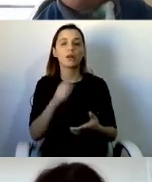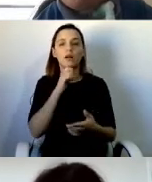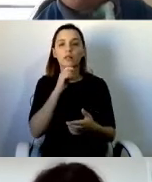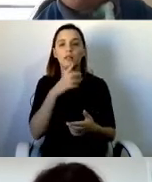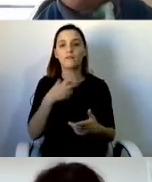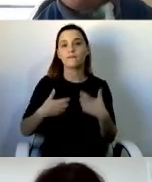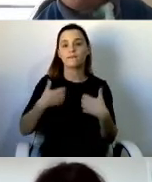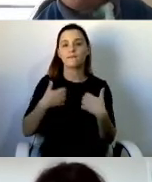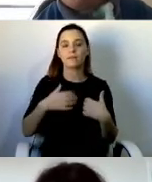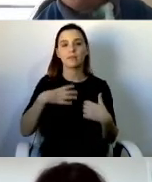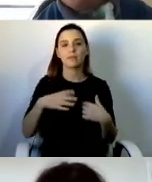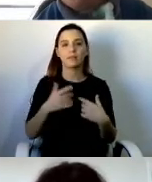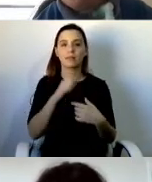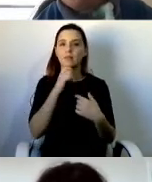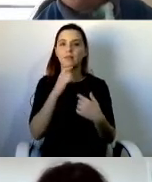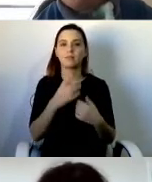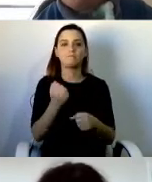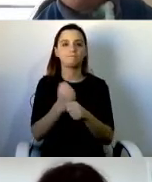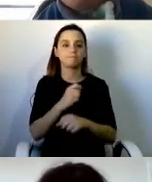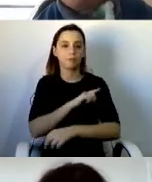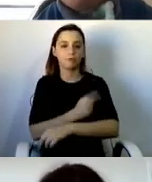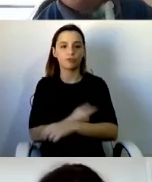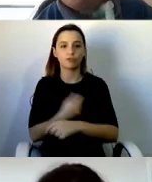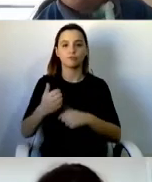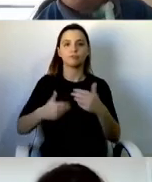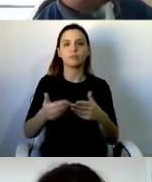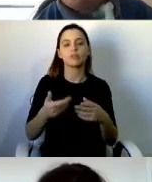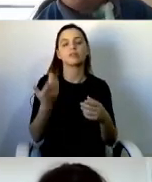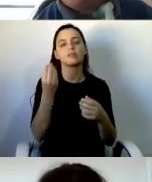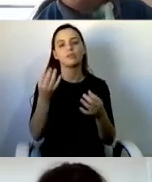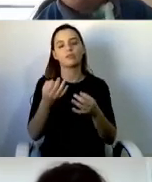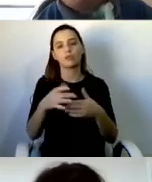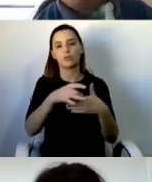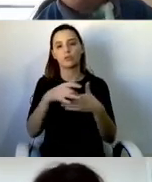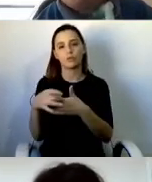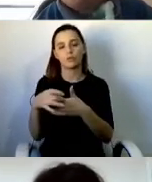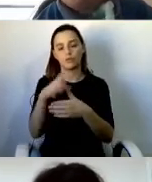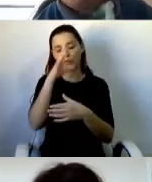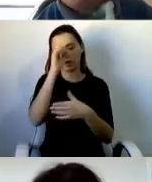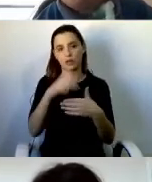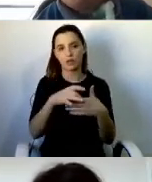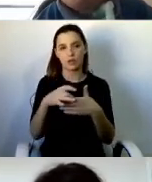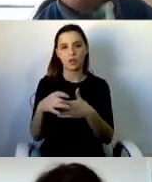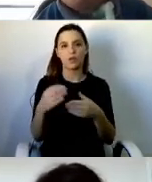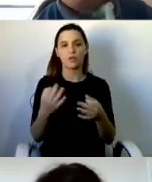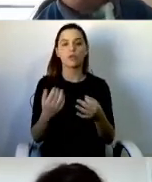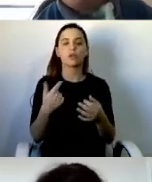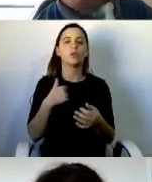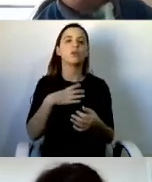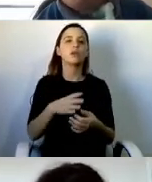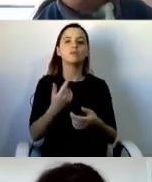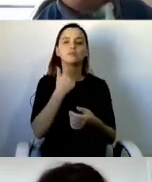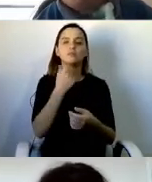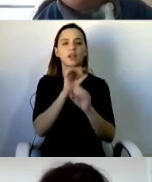Conservative-led government. I want to be clear that I do not believe austerity to be an